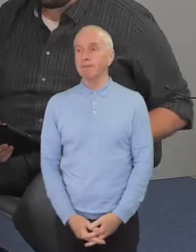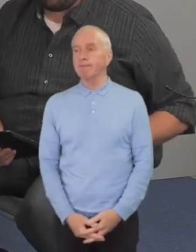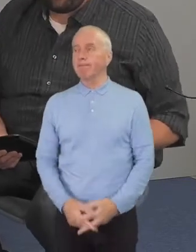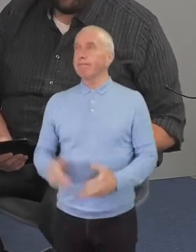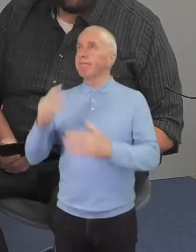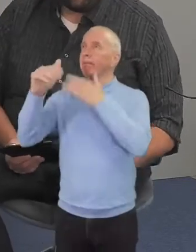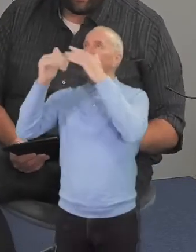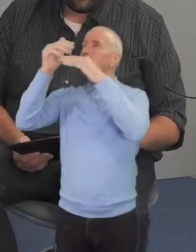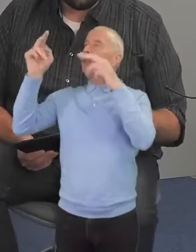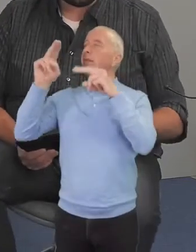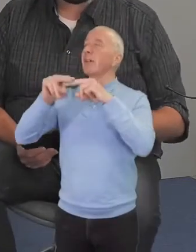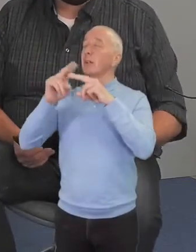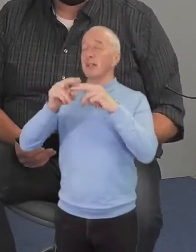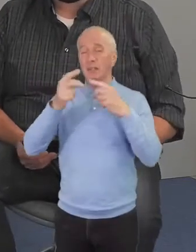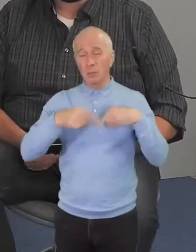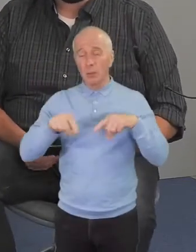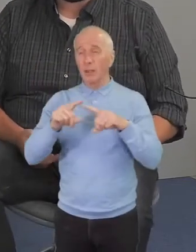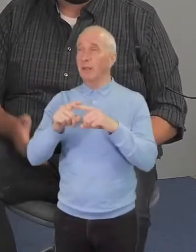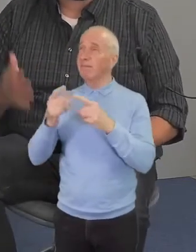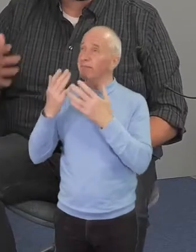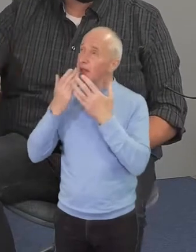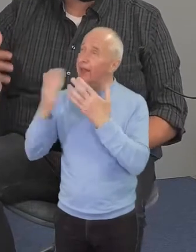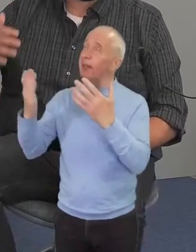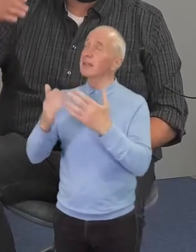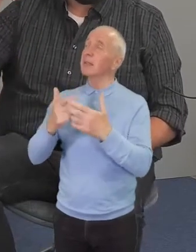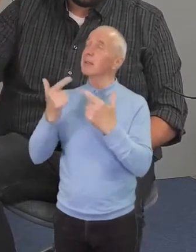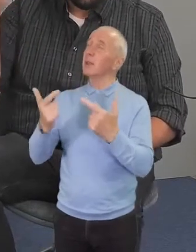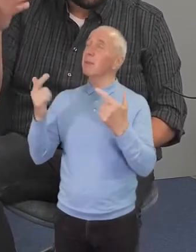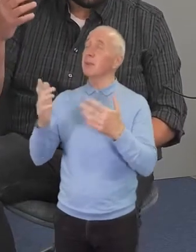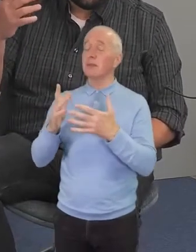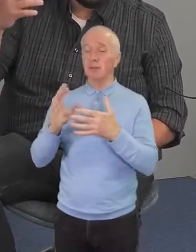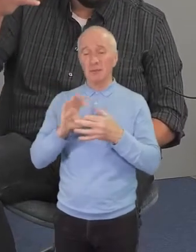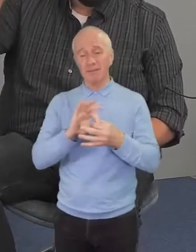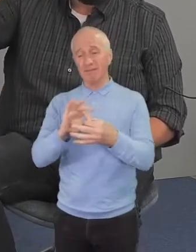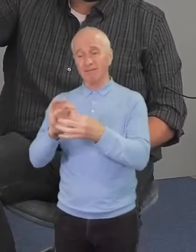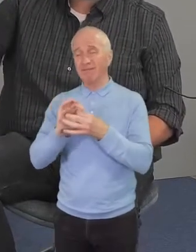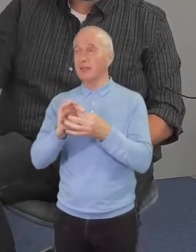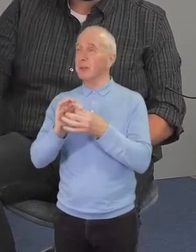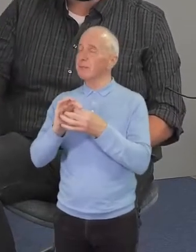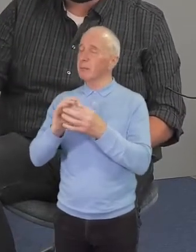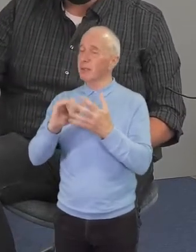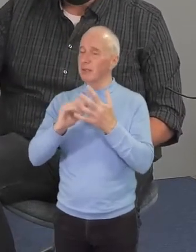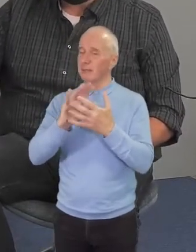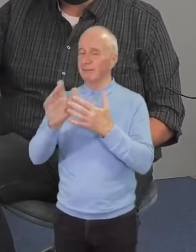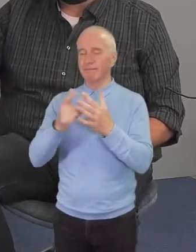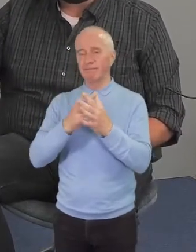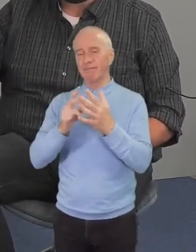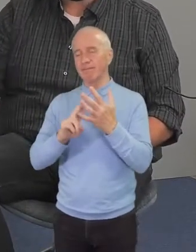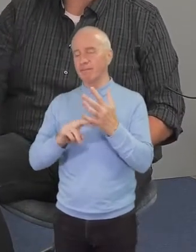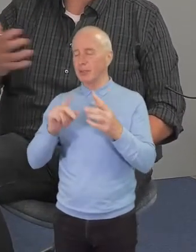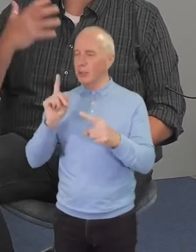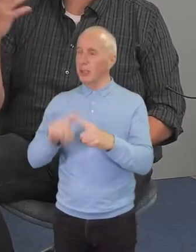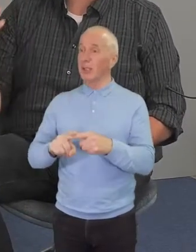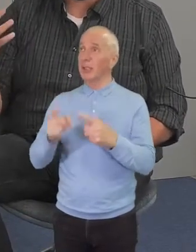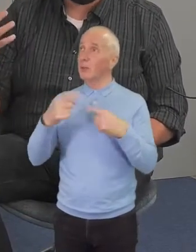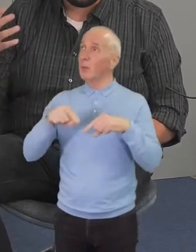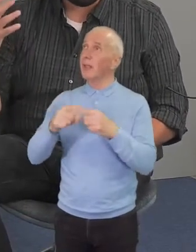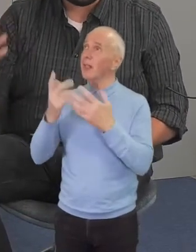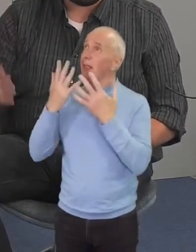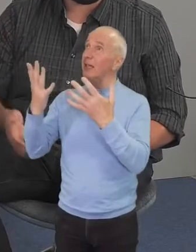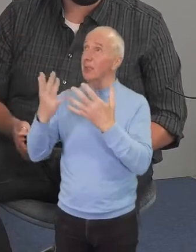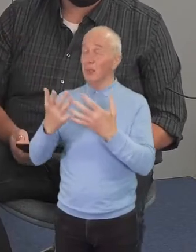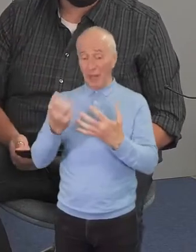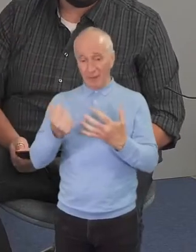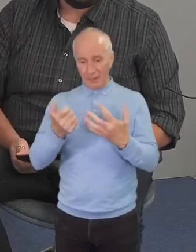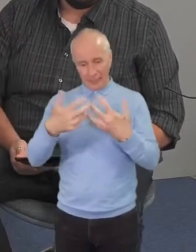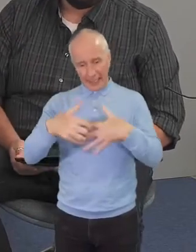Heavenly Father, we thank you so much for this opportunity to connect with Shane. We thank you that because of technology, we're